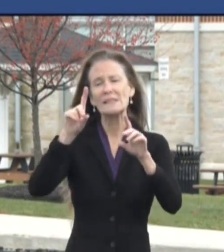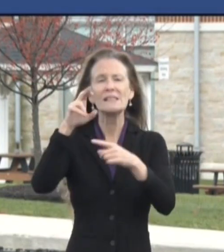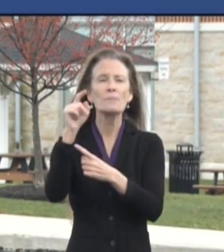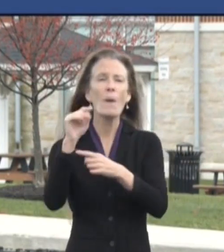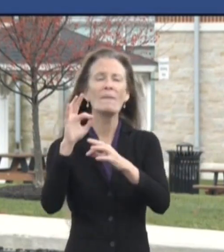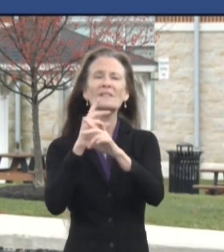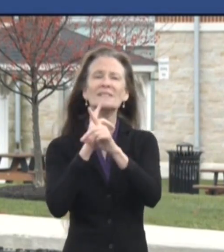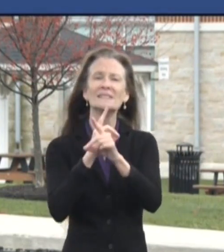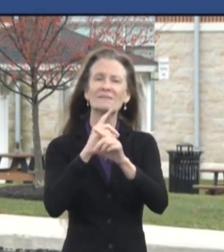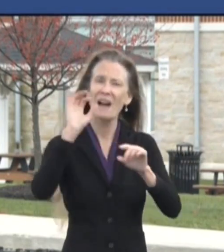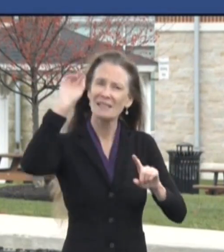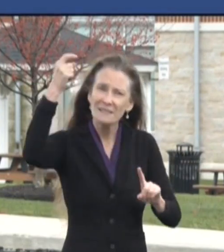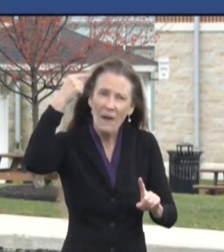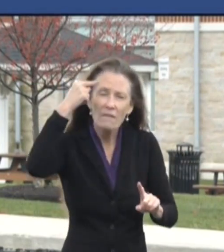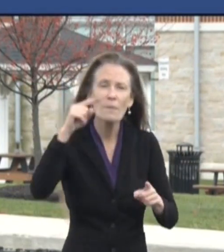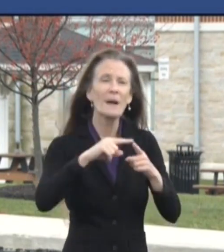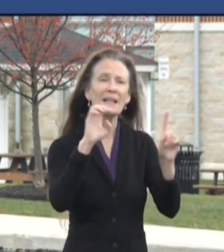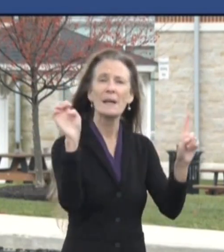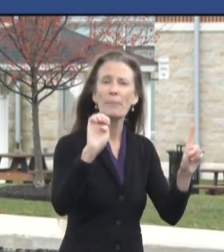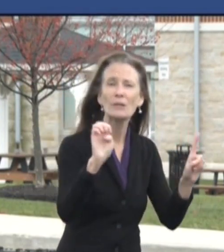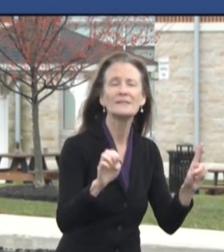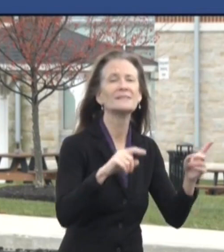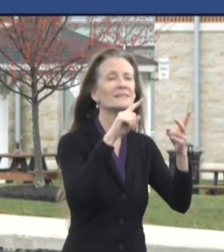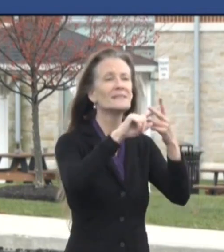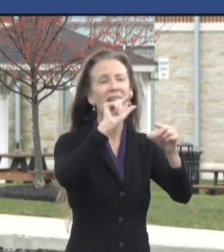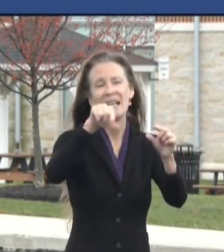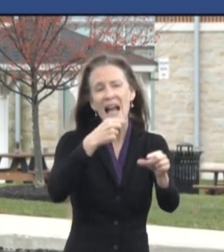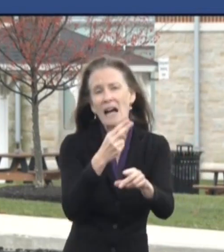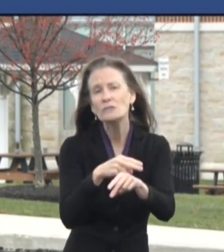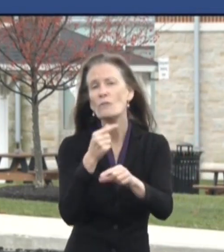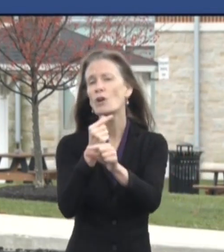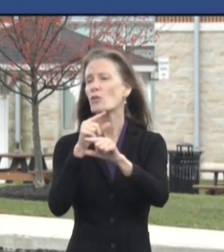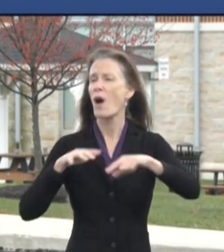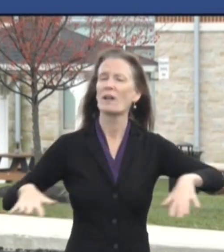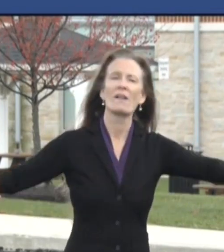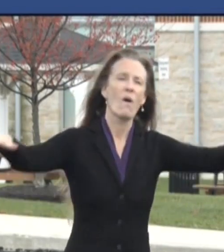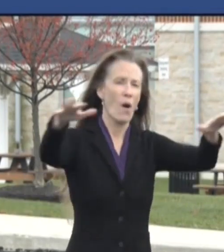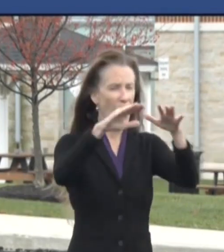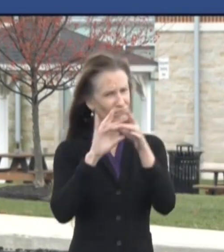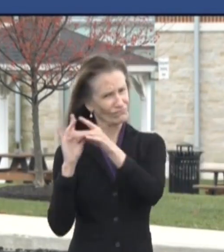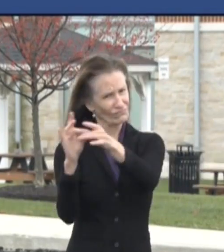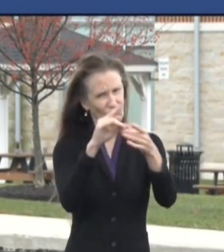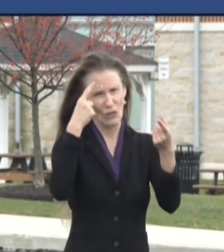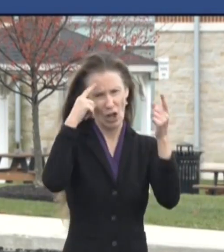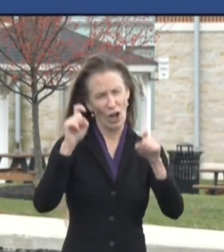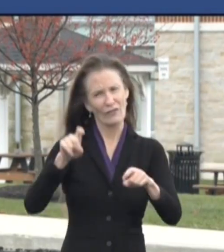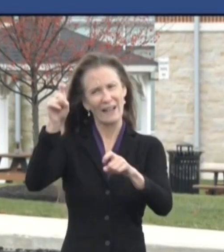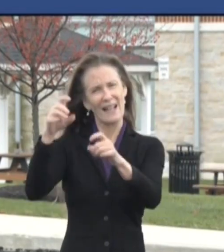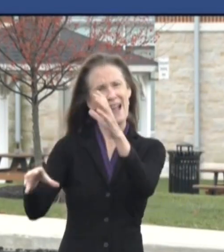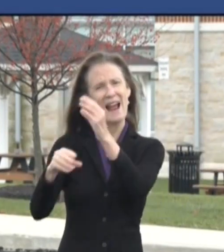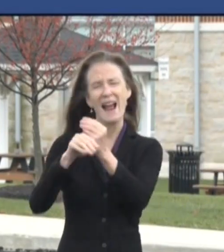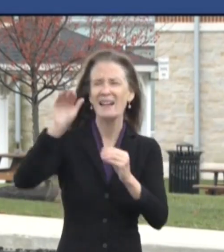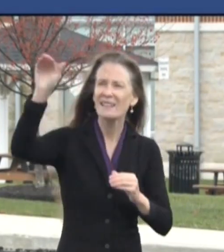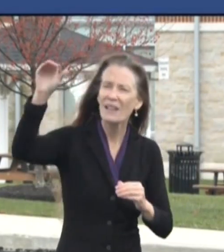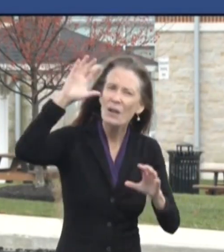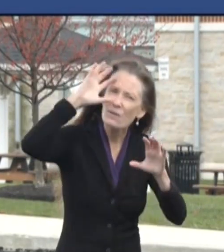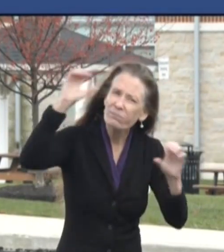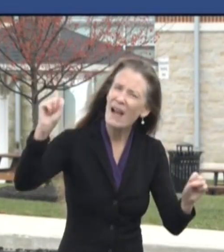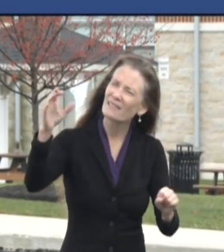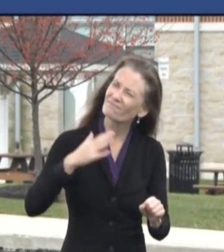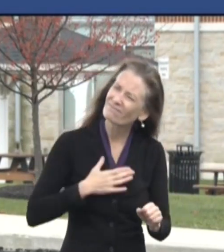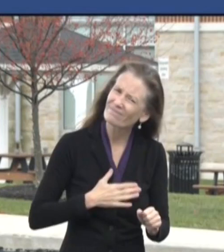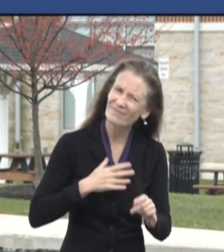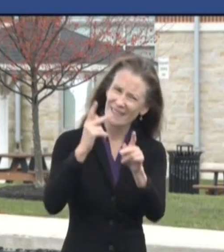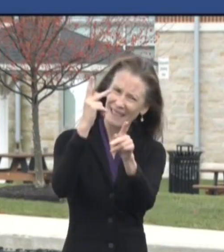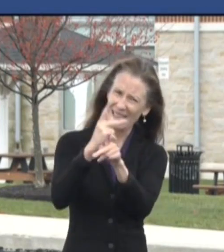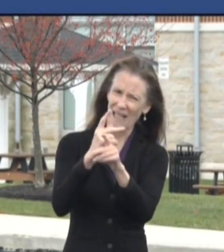of meals to Pennsylvanians in need, and aiding our frontline health workers who provide care to COVID-19 patients in